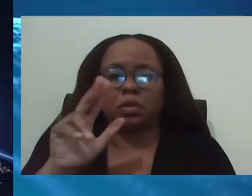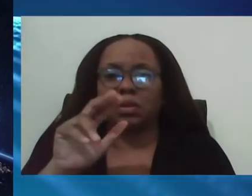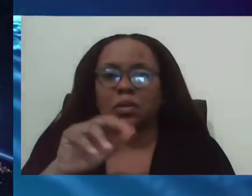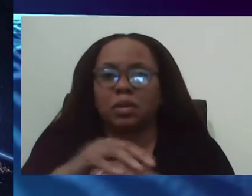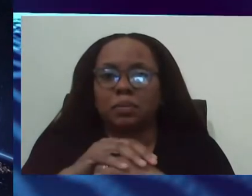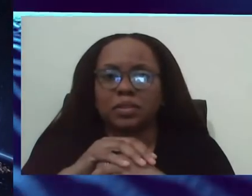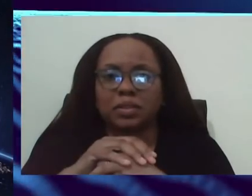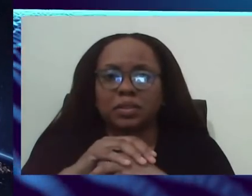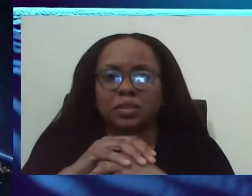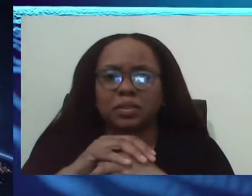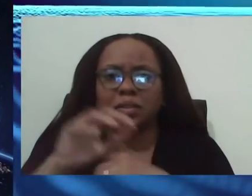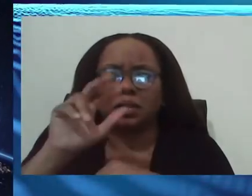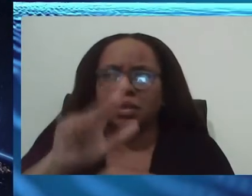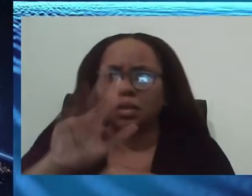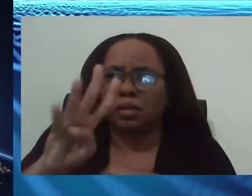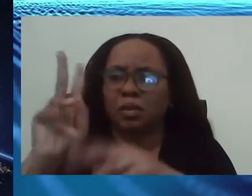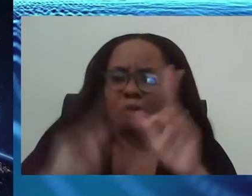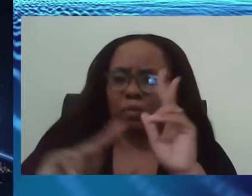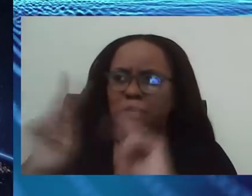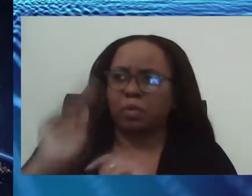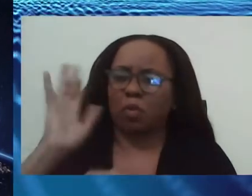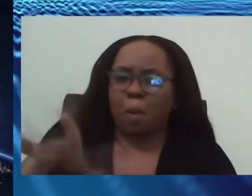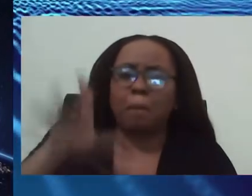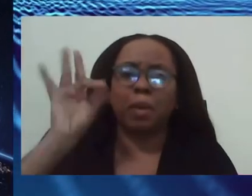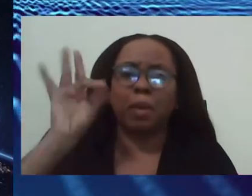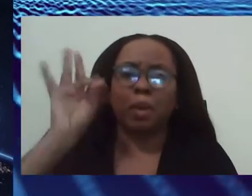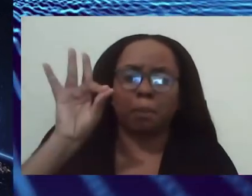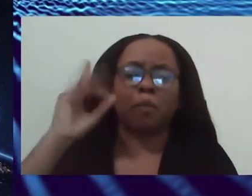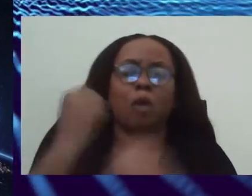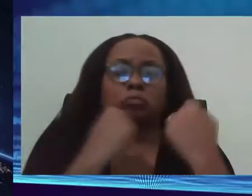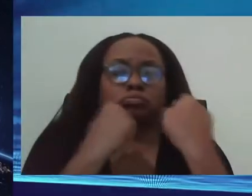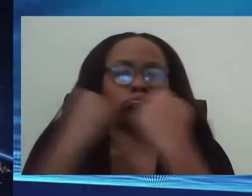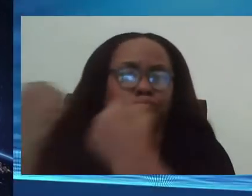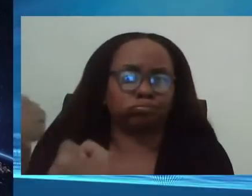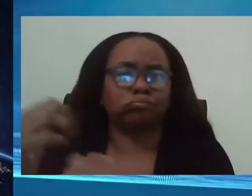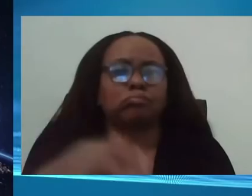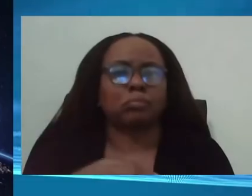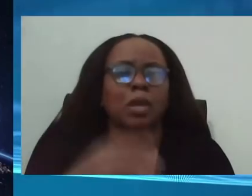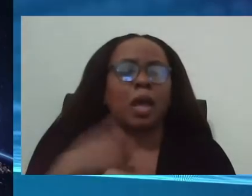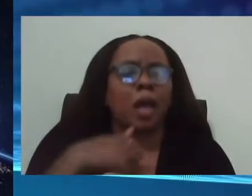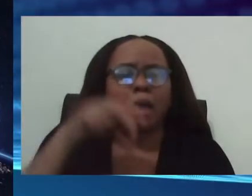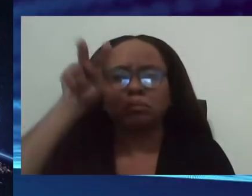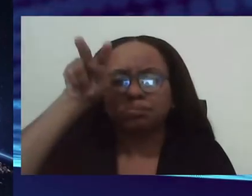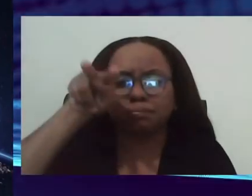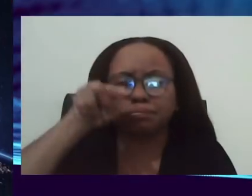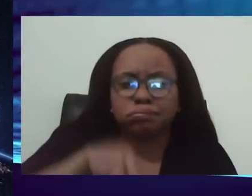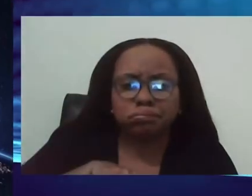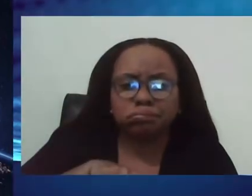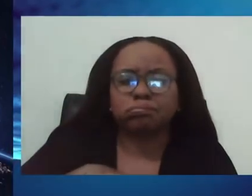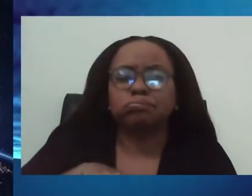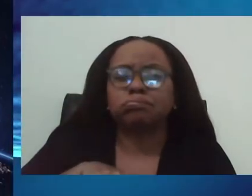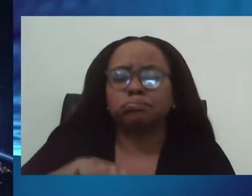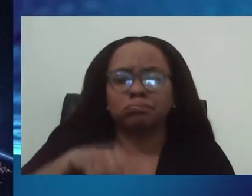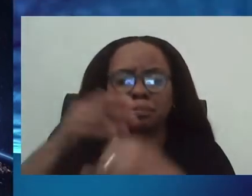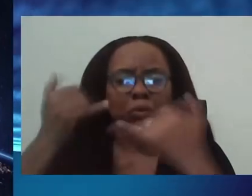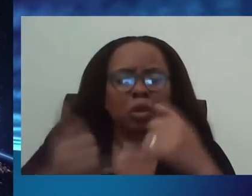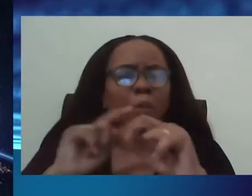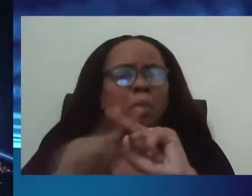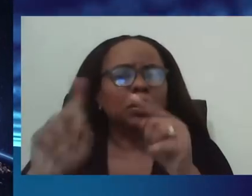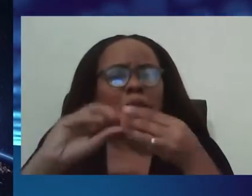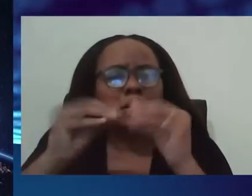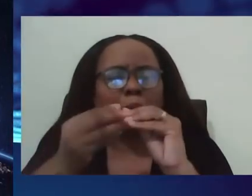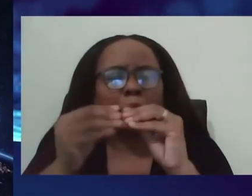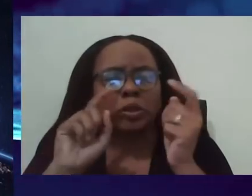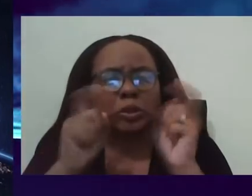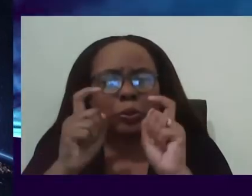Urgently. So they would be collected immediately. And this number keeps changing. Even as I'm looking at the dashboard, the numbers continue to fluctuate as we move persons